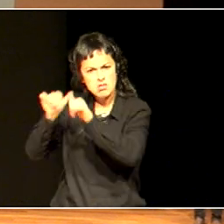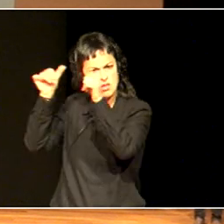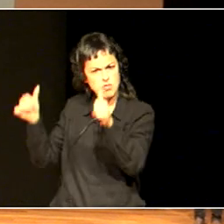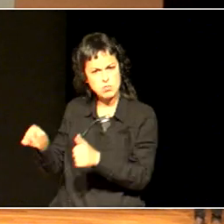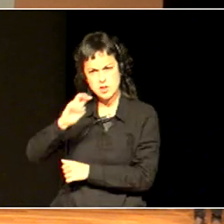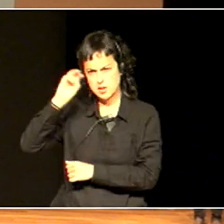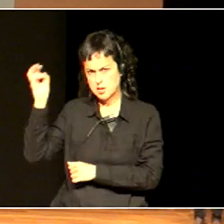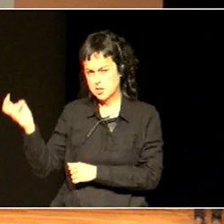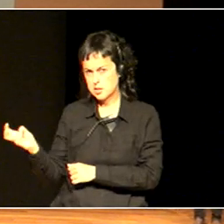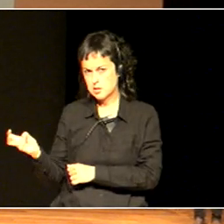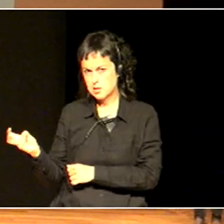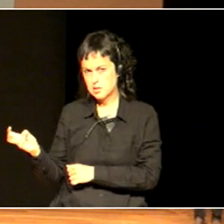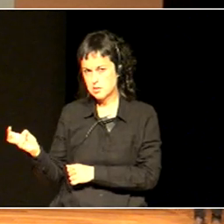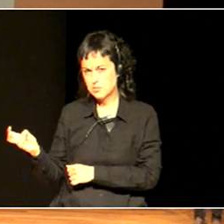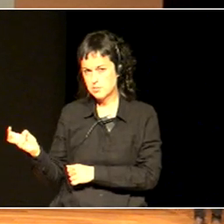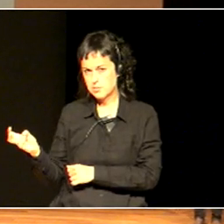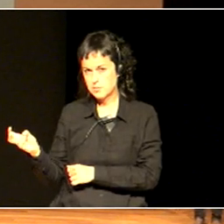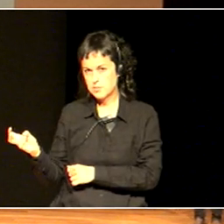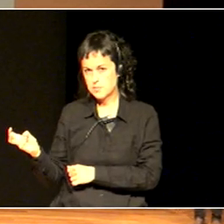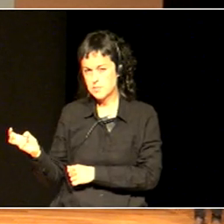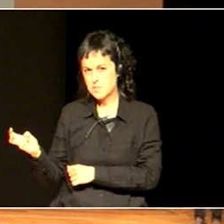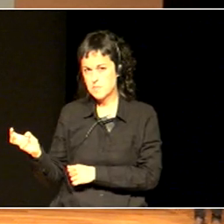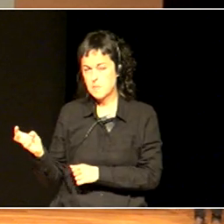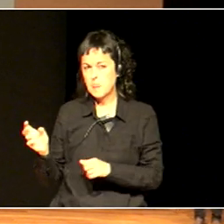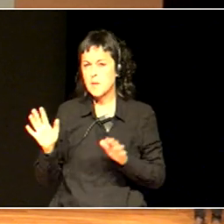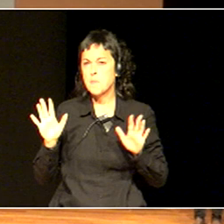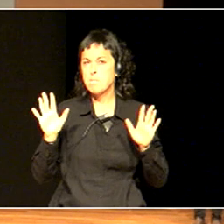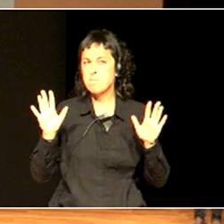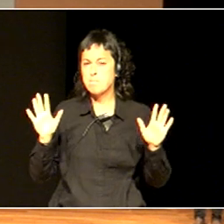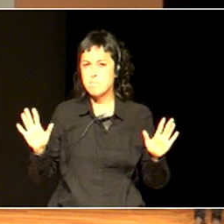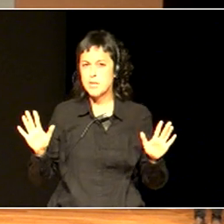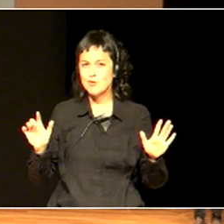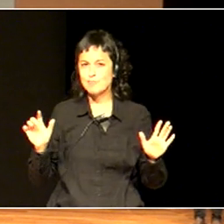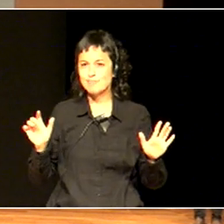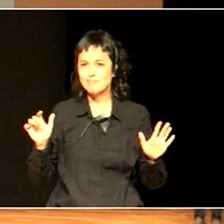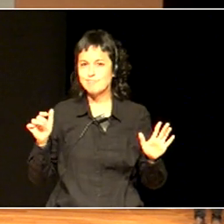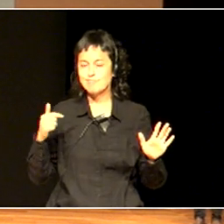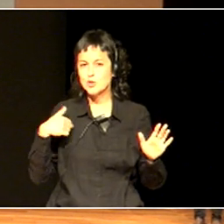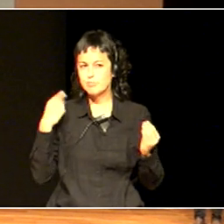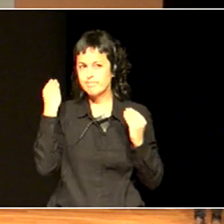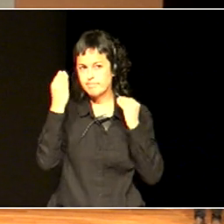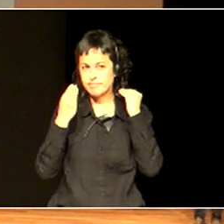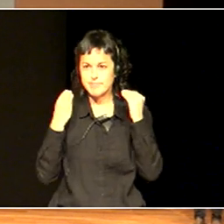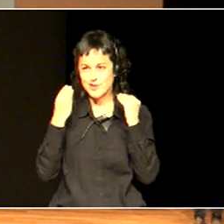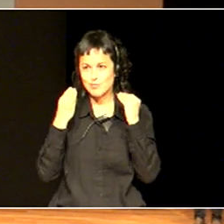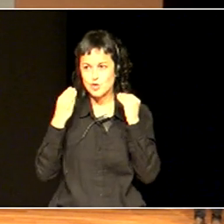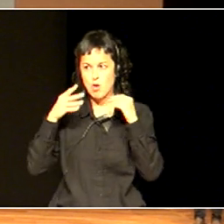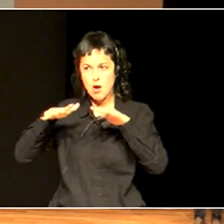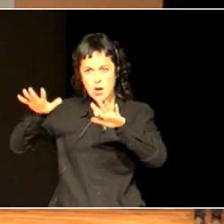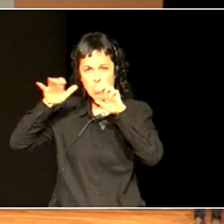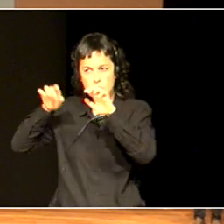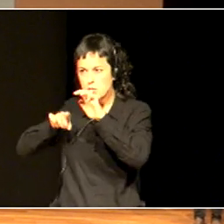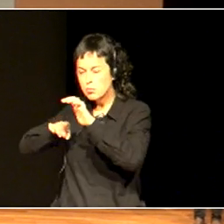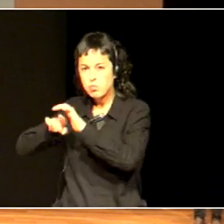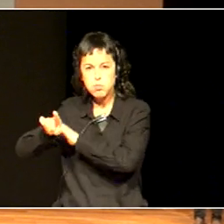only way of encouraging high achievement in our schools is through some competitive system in which school, we